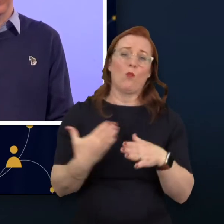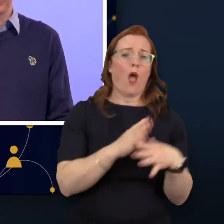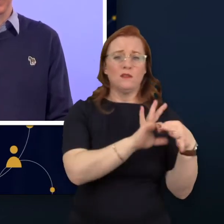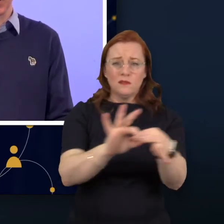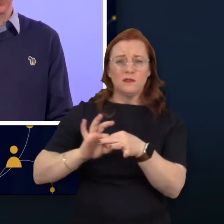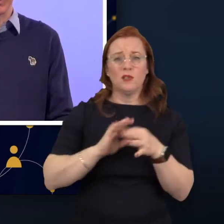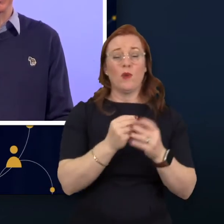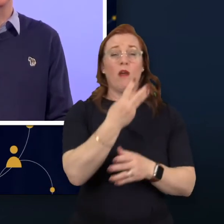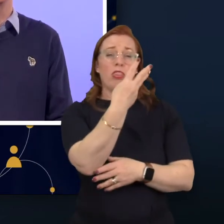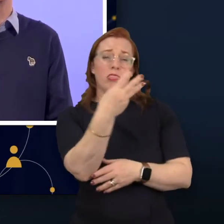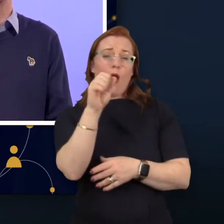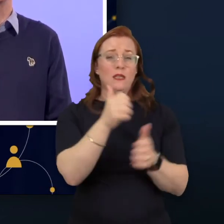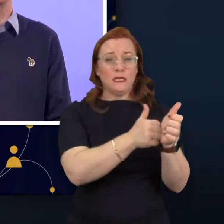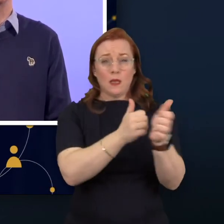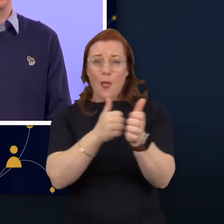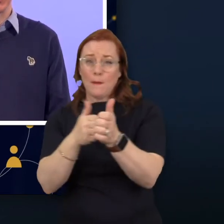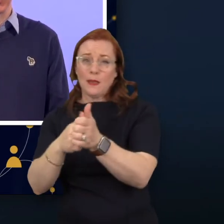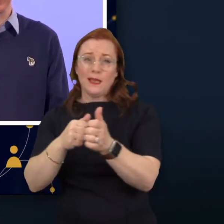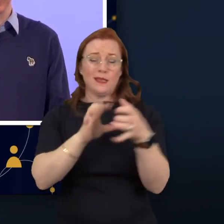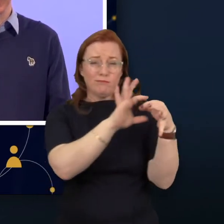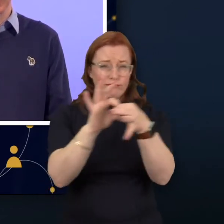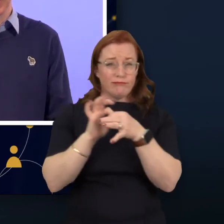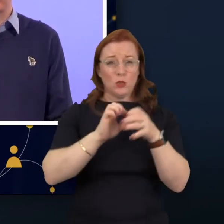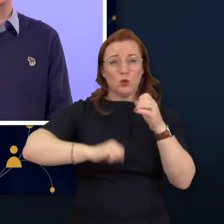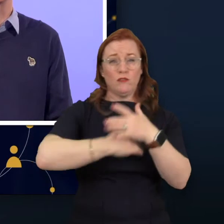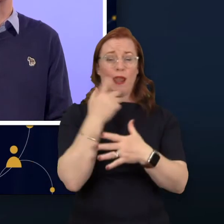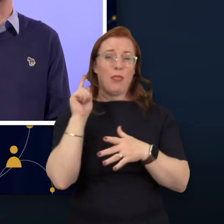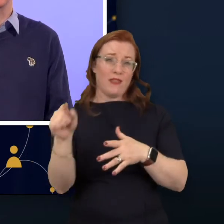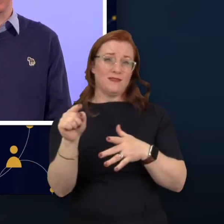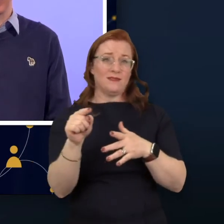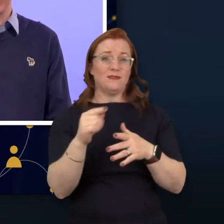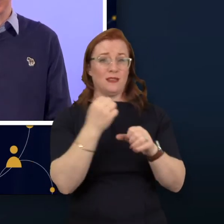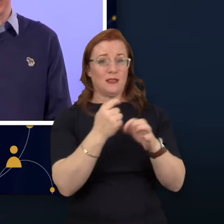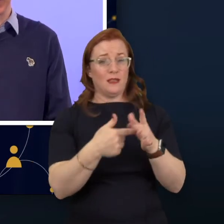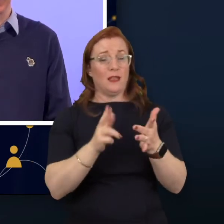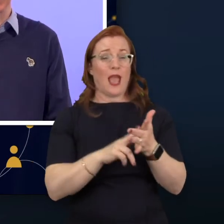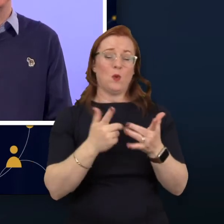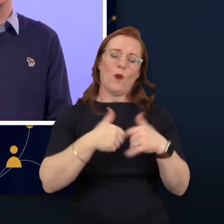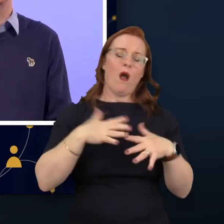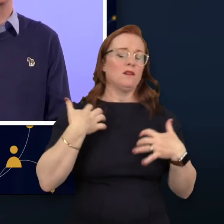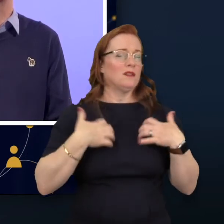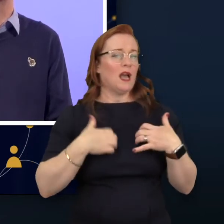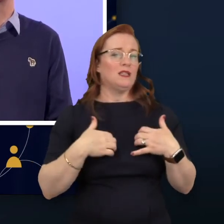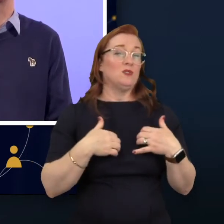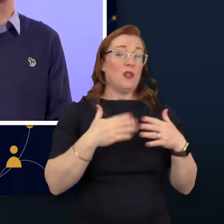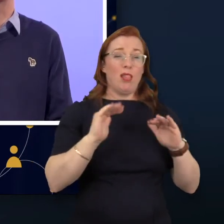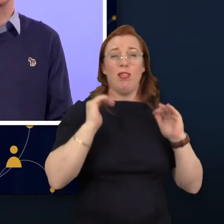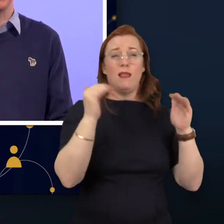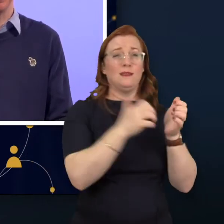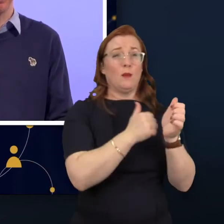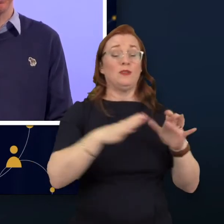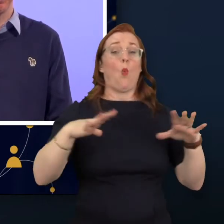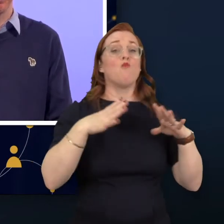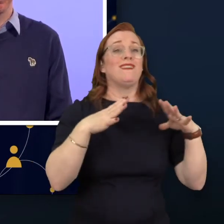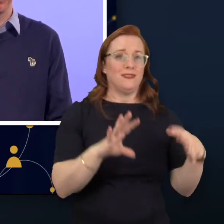with 30 companies to develop our proposition and we're excited to have leading companies and partners join with us